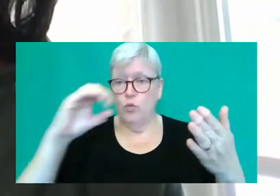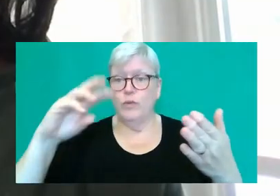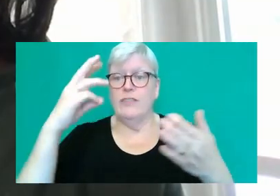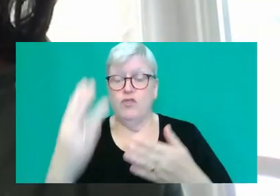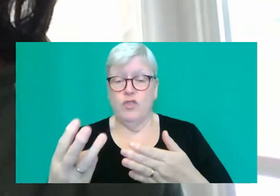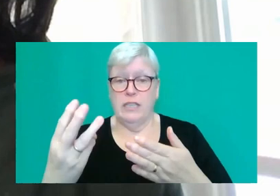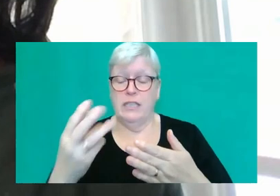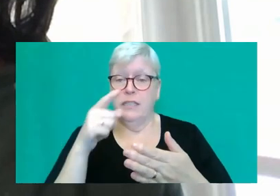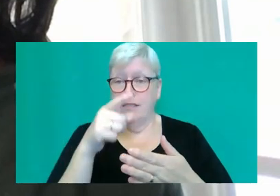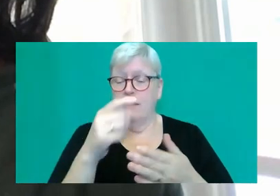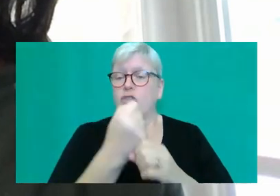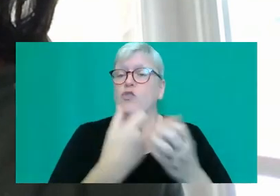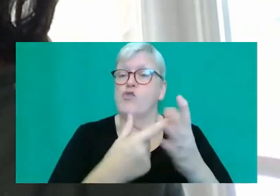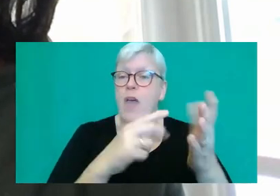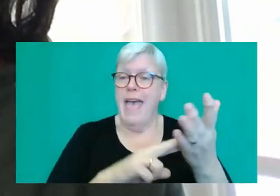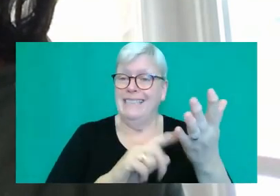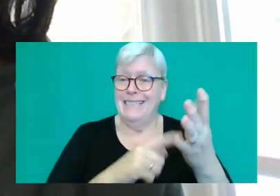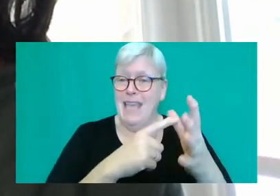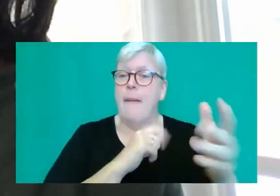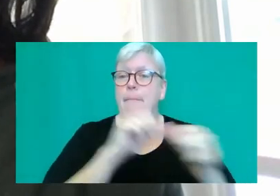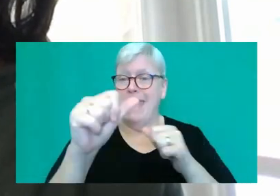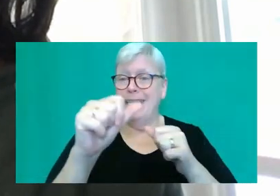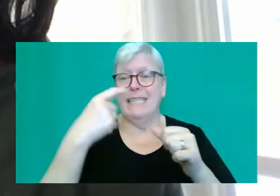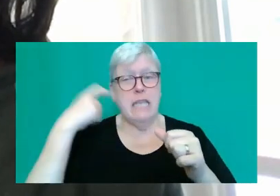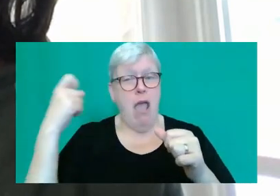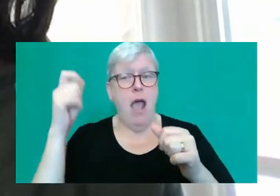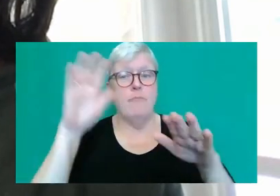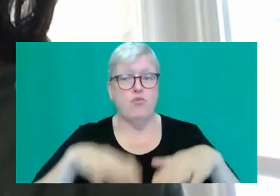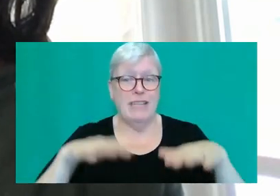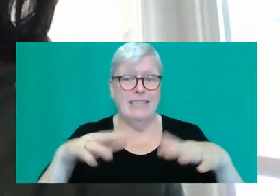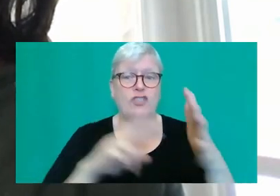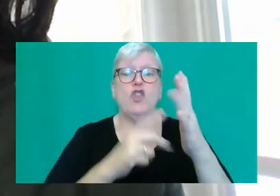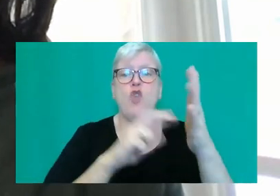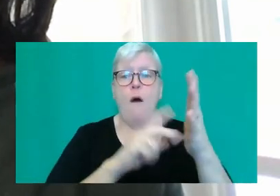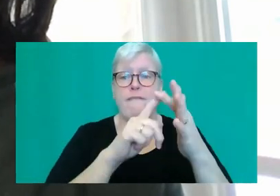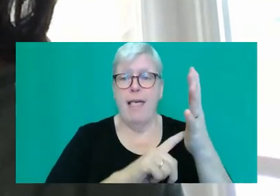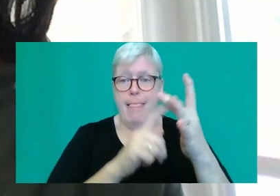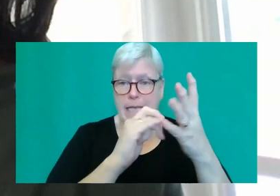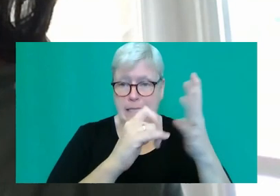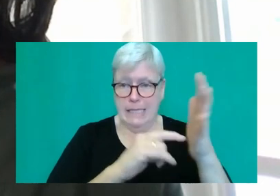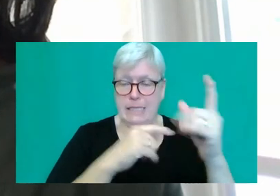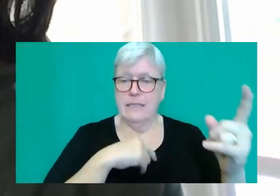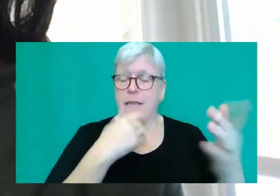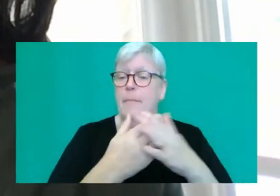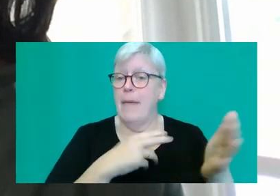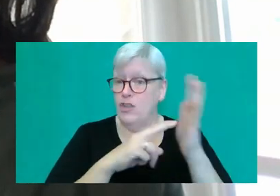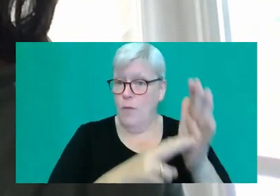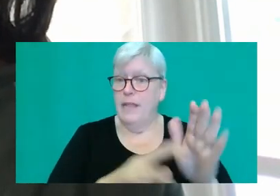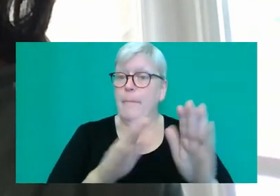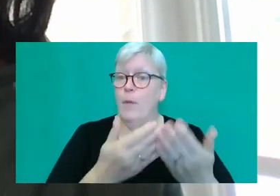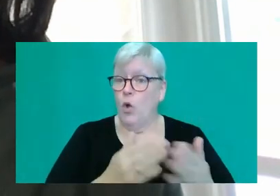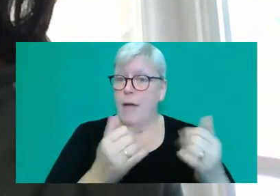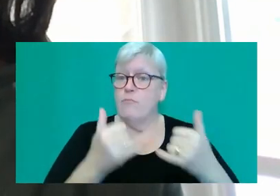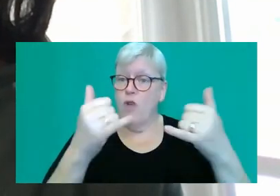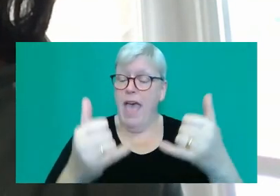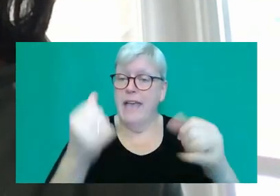one of Granter's Best of Young British Novelists. She's been nominated for amongst others the Booker Prize, the